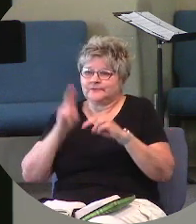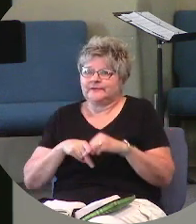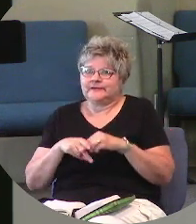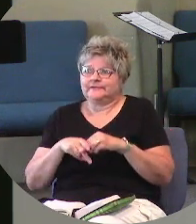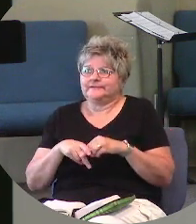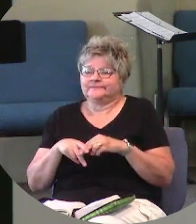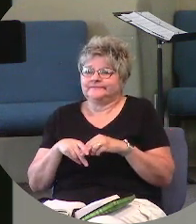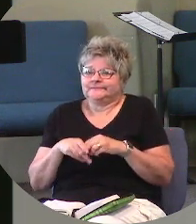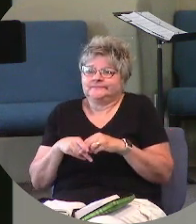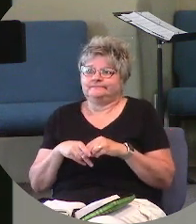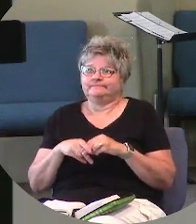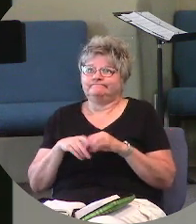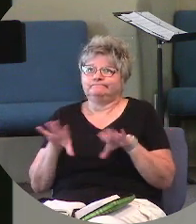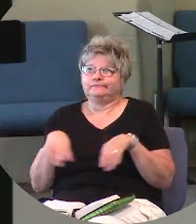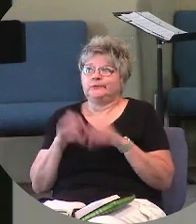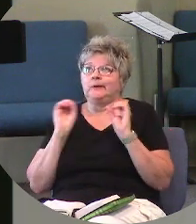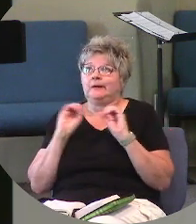sun.